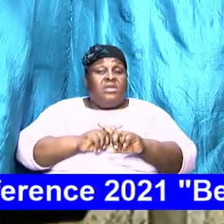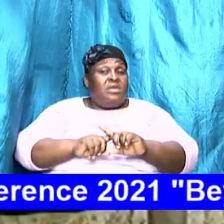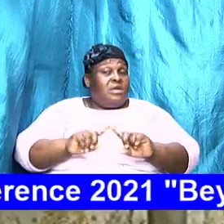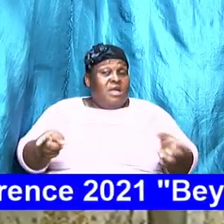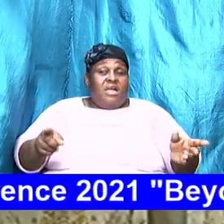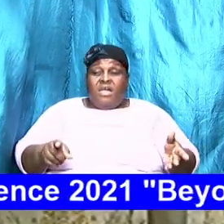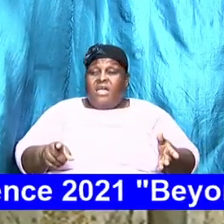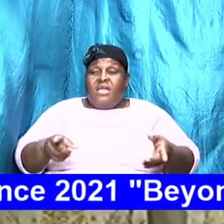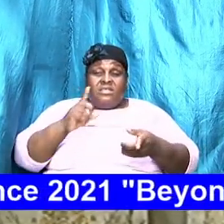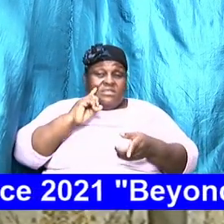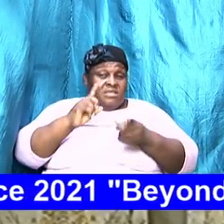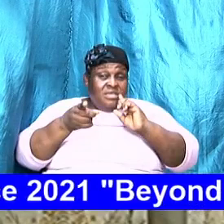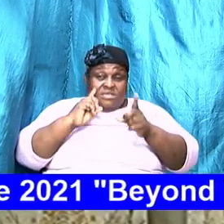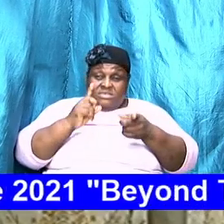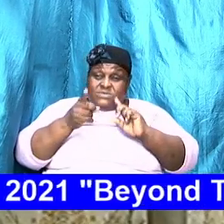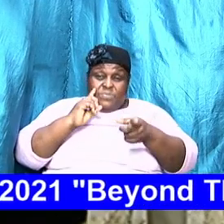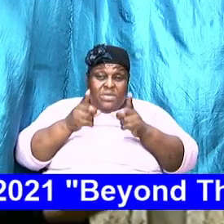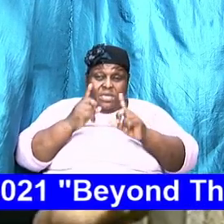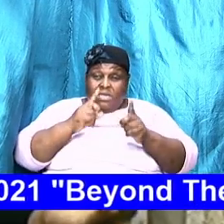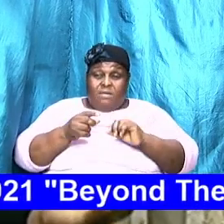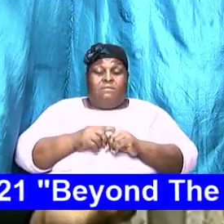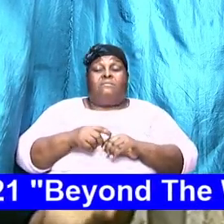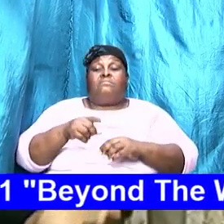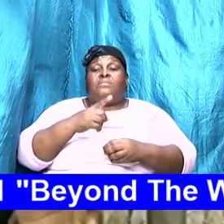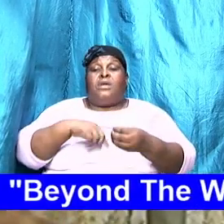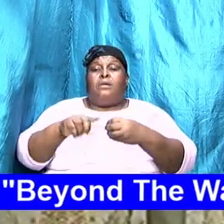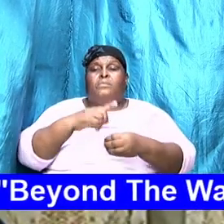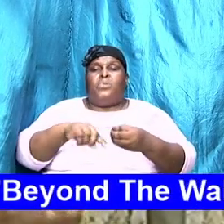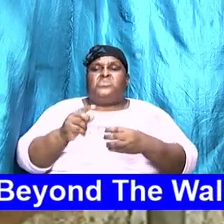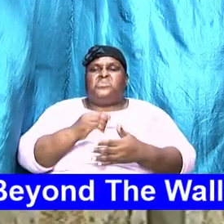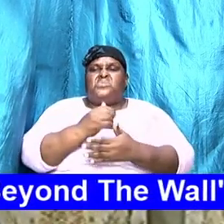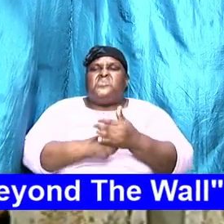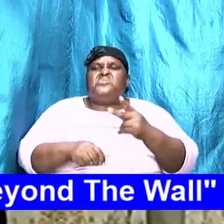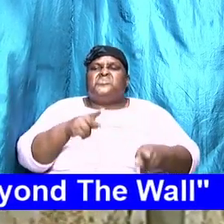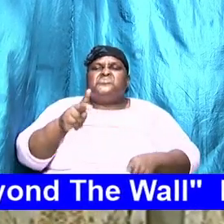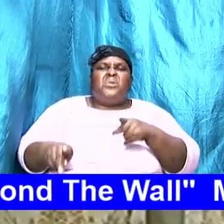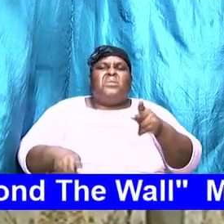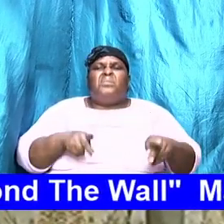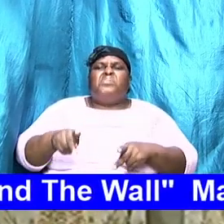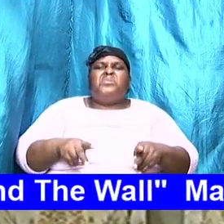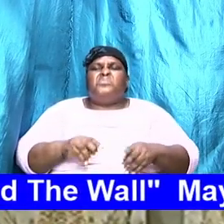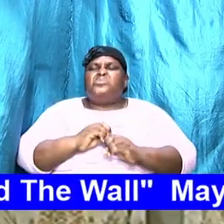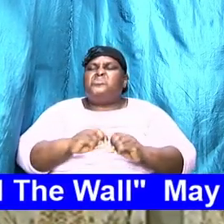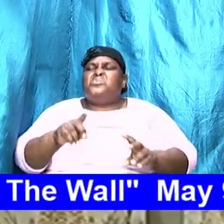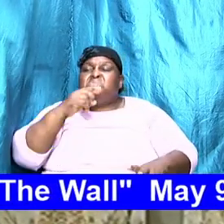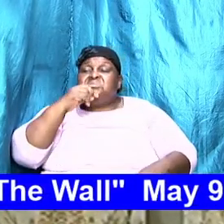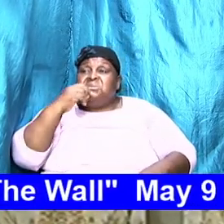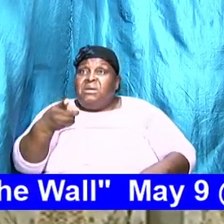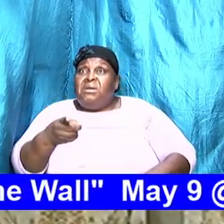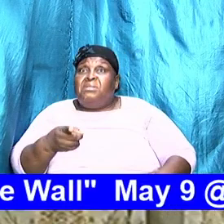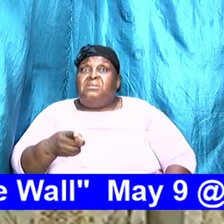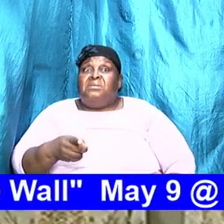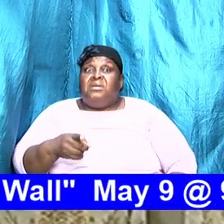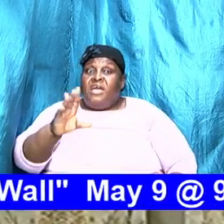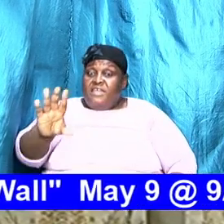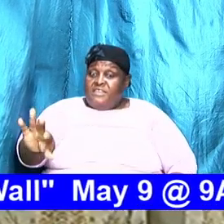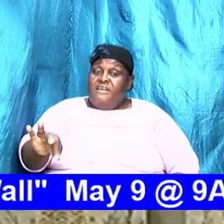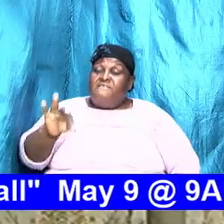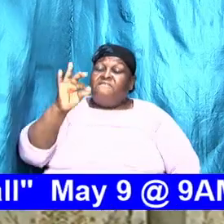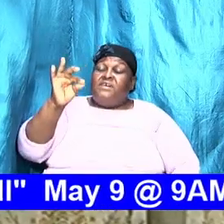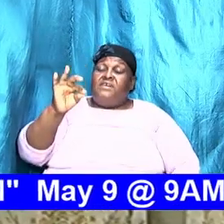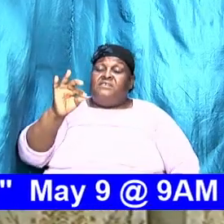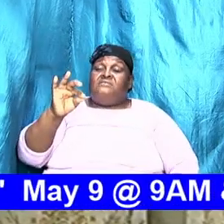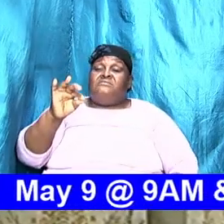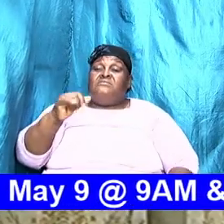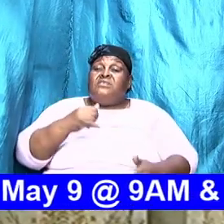didn't even say bring it together yet we just said discuss some folks don't even tell and I find it more difficult